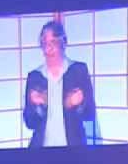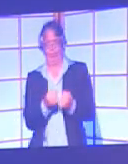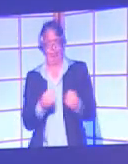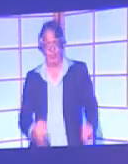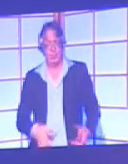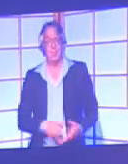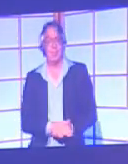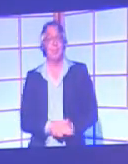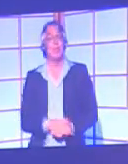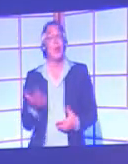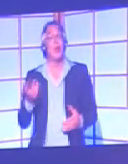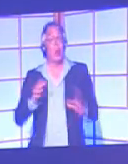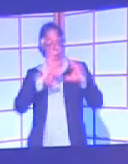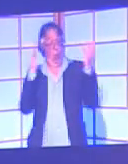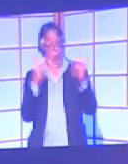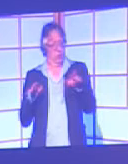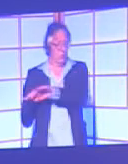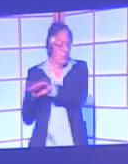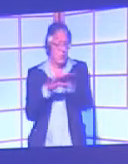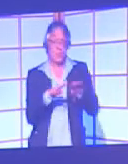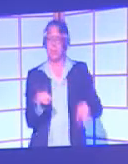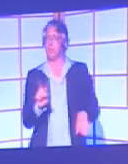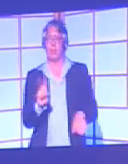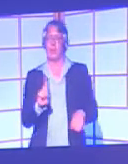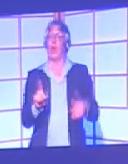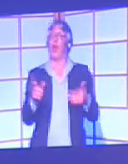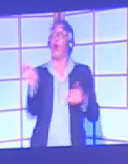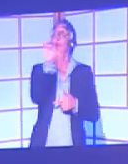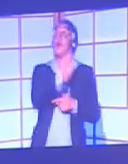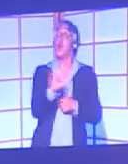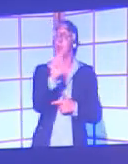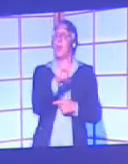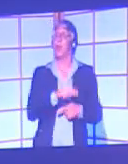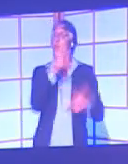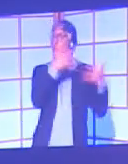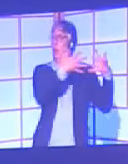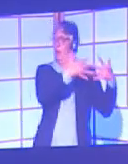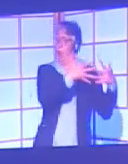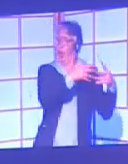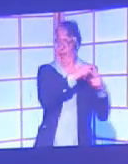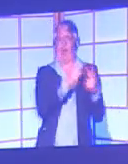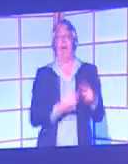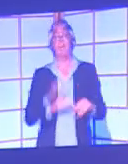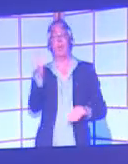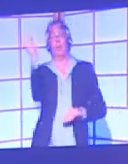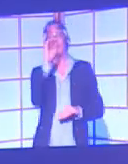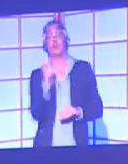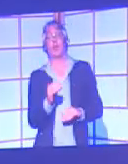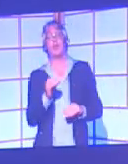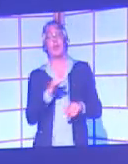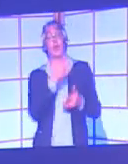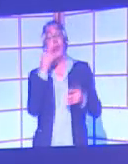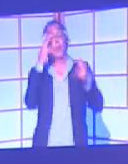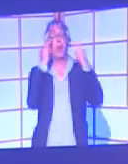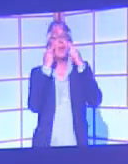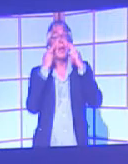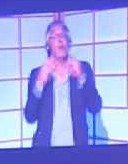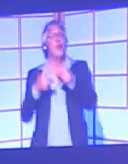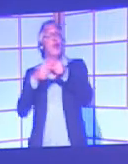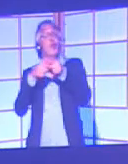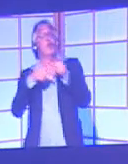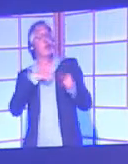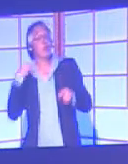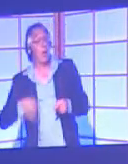ethnicity. For example, European and North American Caucasians are more likely to become colour blind than those of Chinese or Japanese